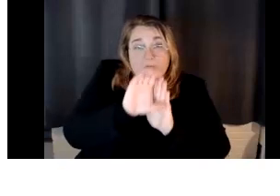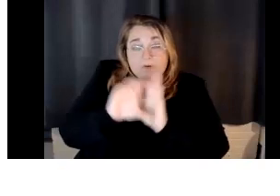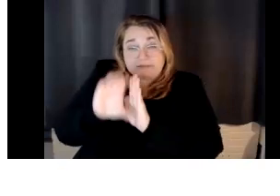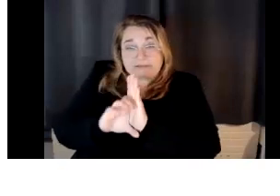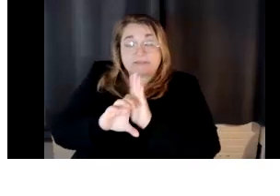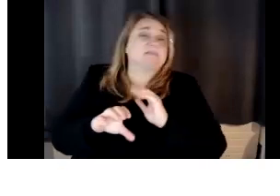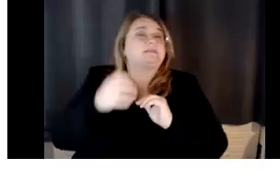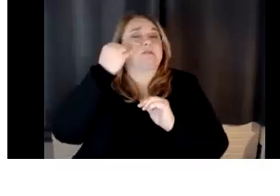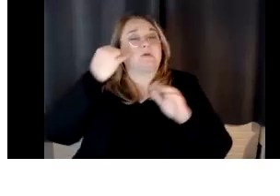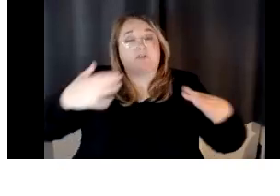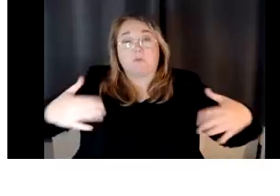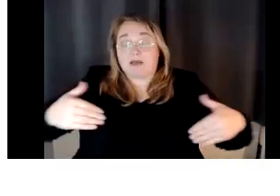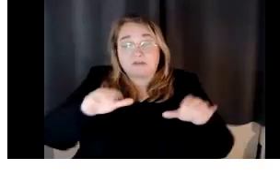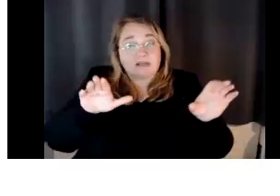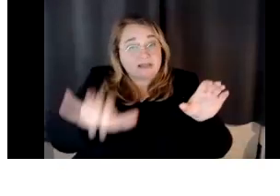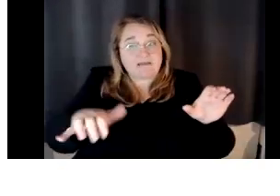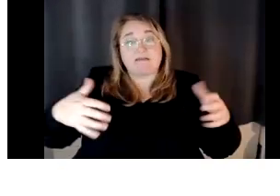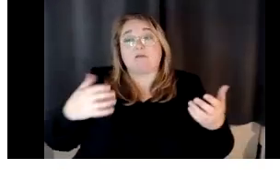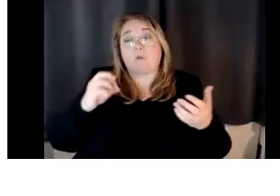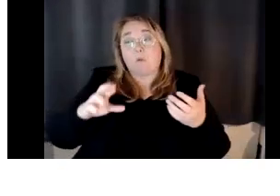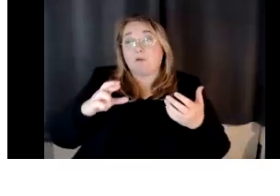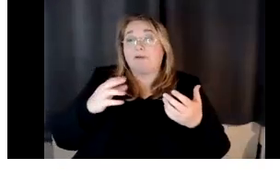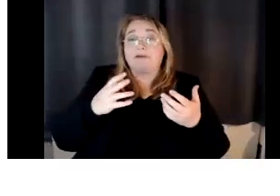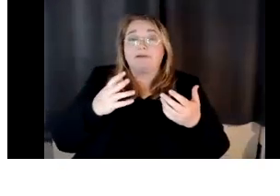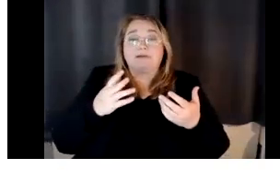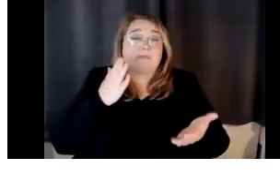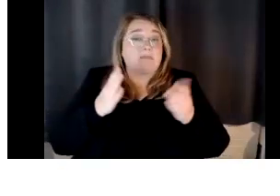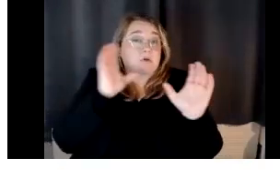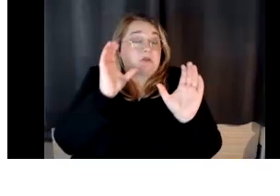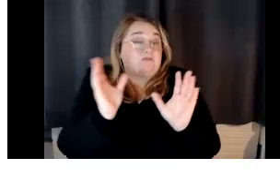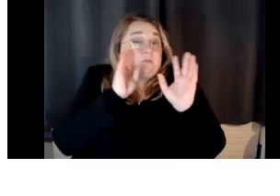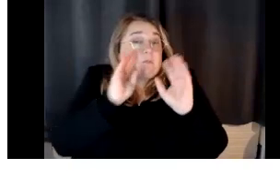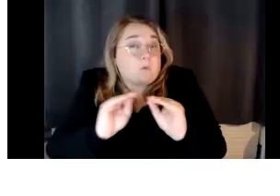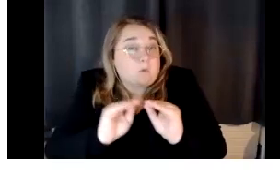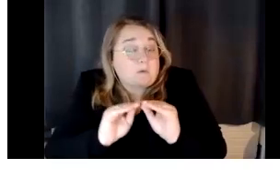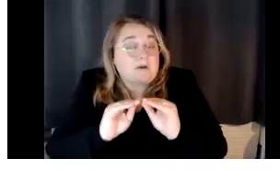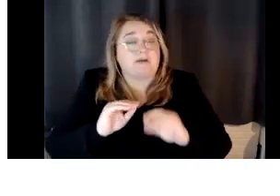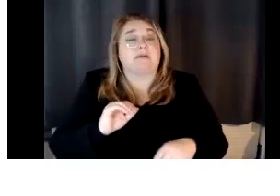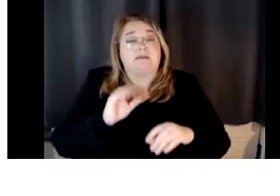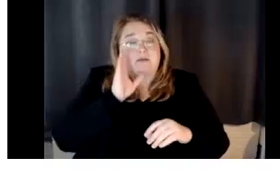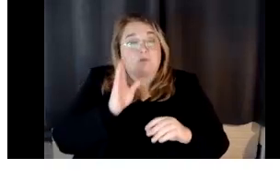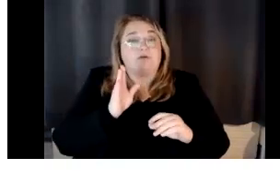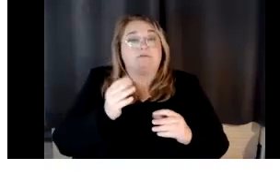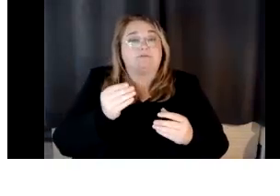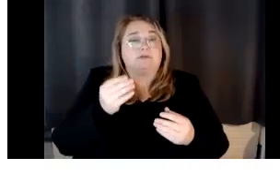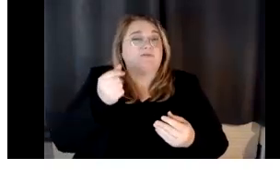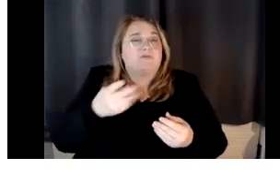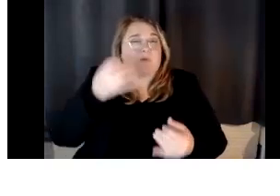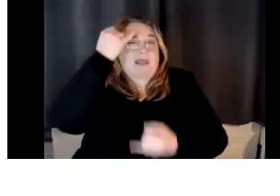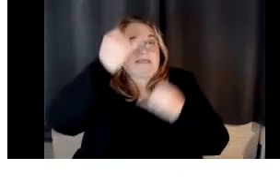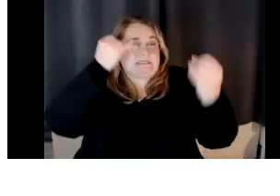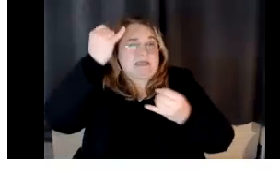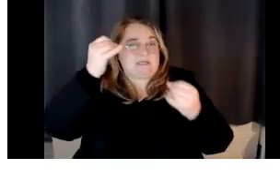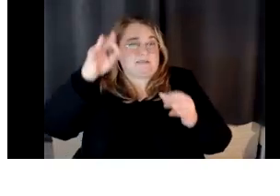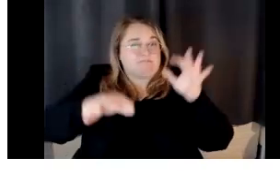or if you have already, um, maybe looking for some more things. And we're going to give you some ideas about that and some resources for doing